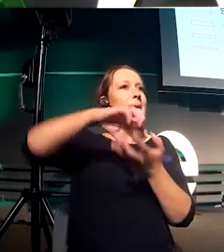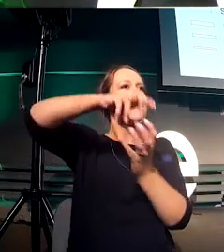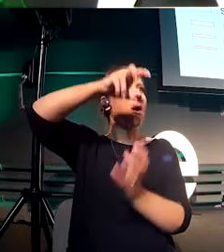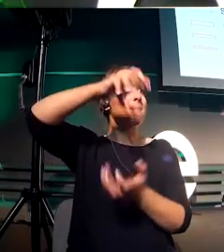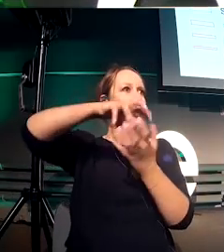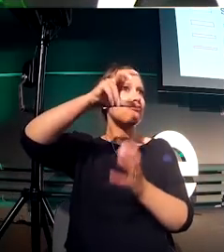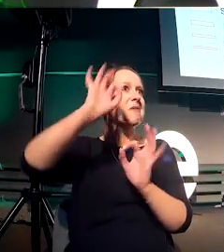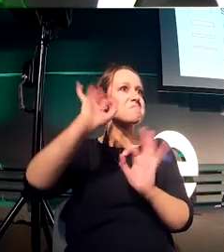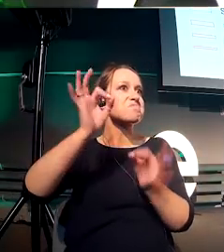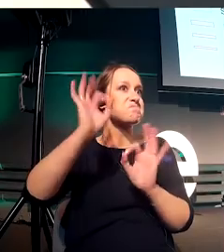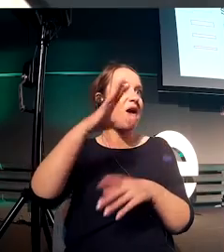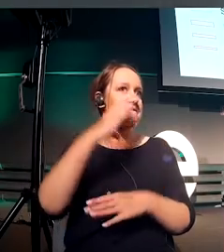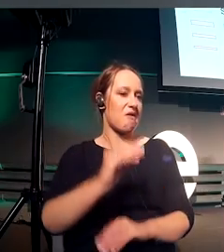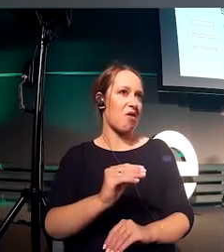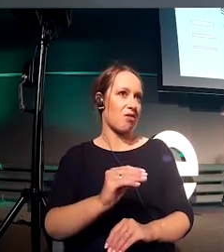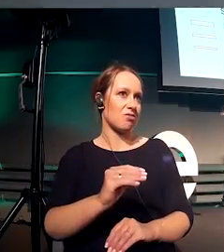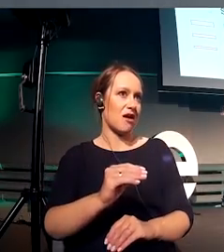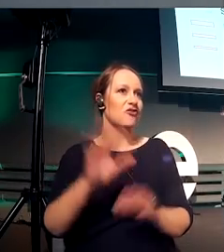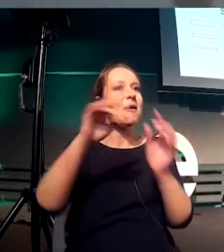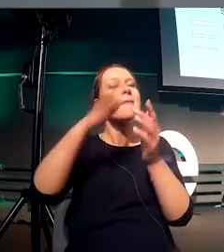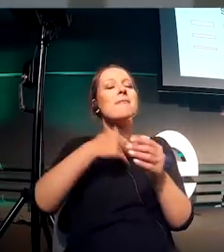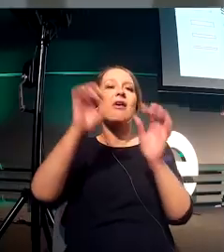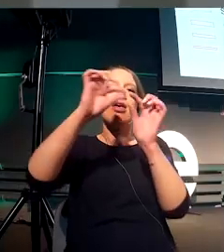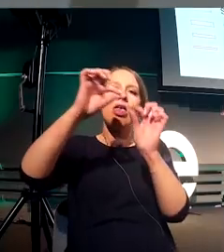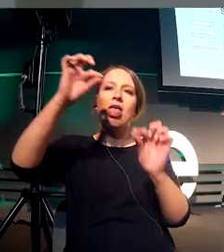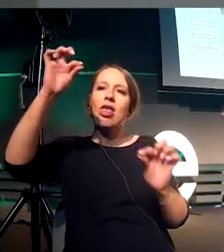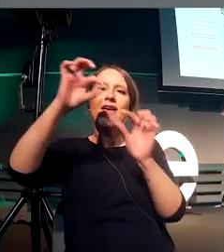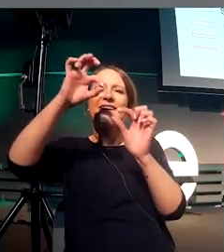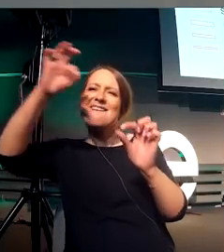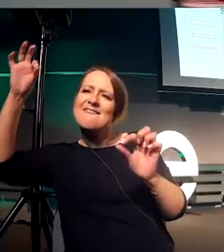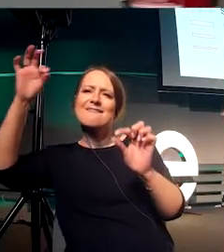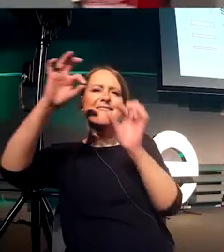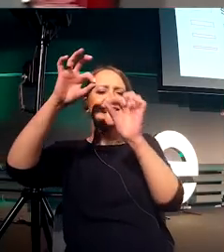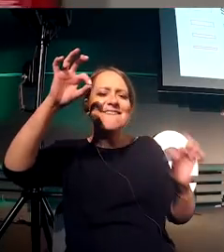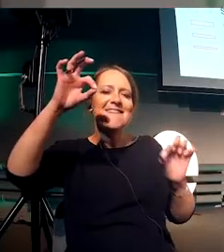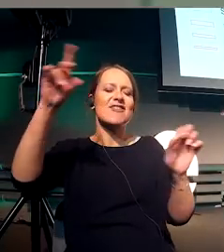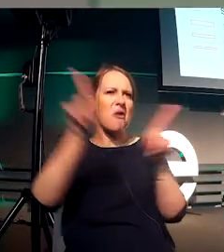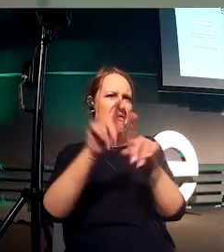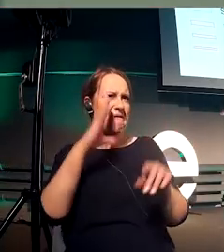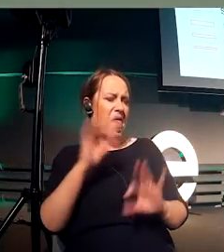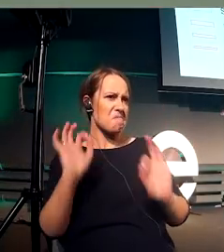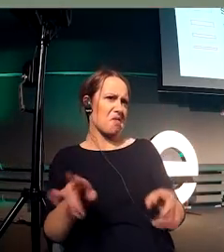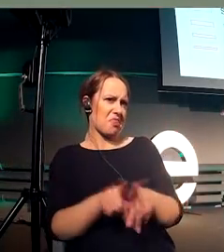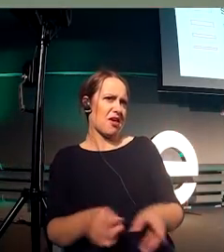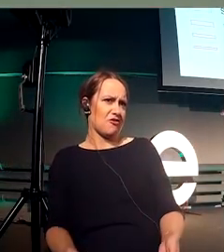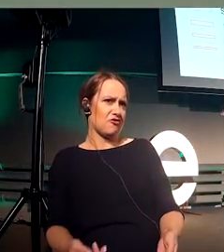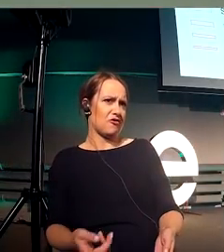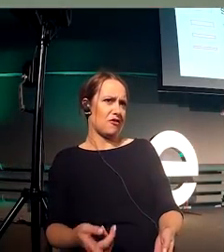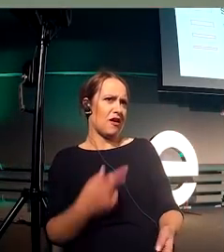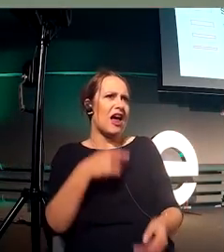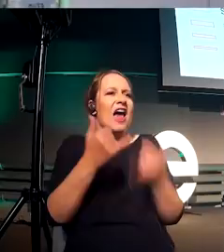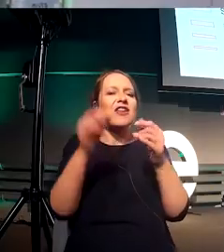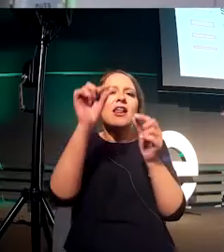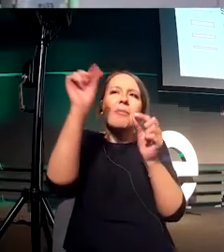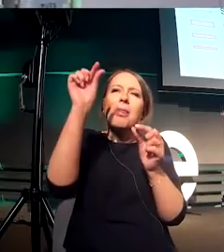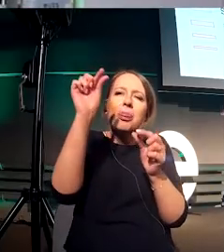one is going to be too small for us, then it's not going to be any good. So it's a little bit more complicated than that, but we have to take into consideration